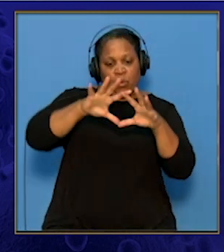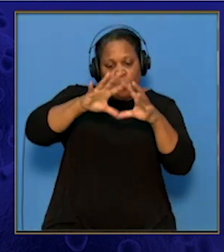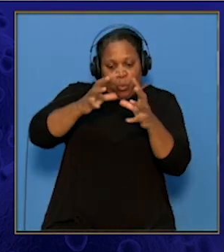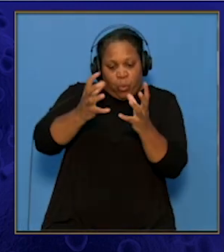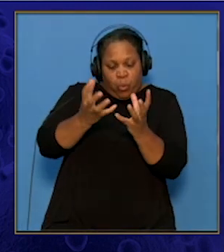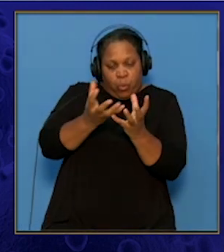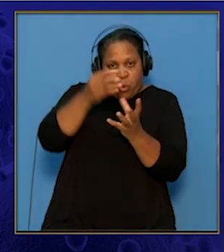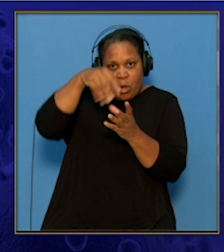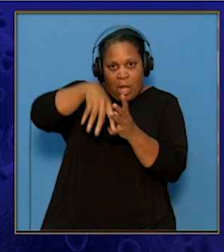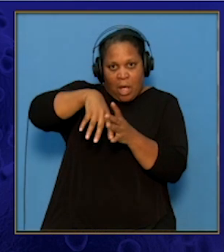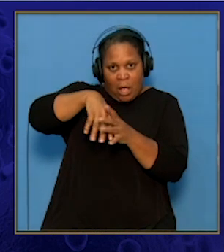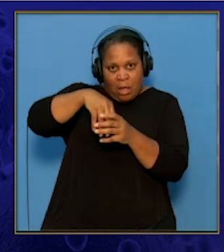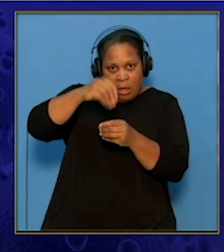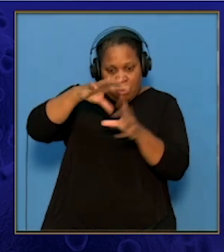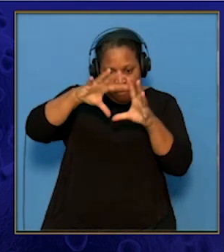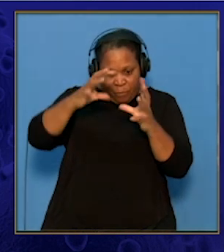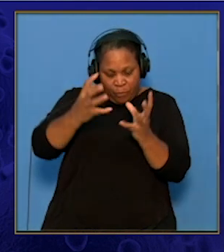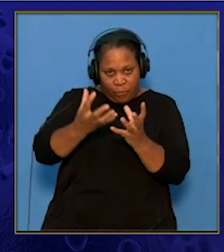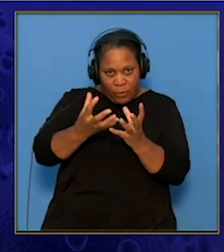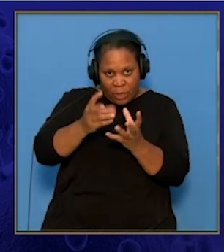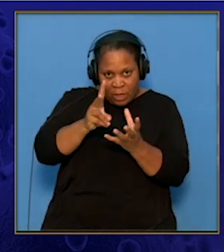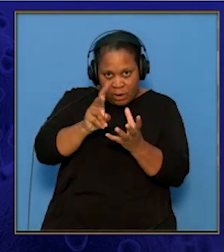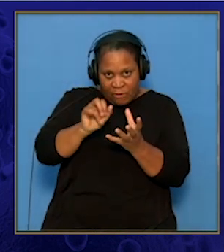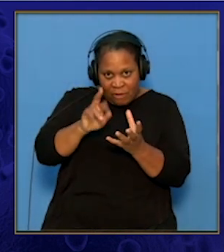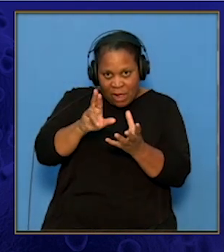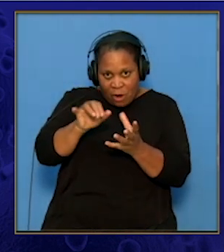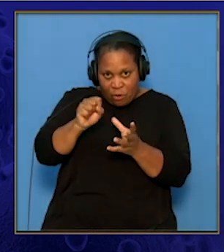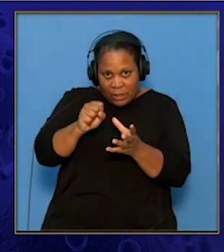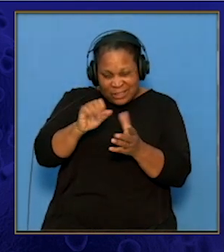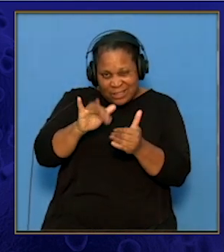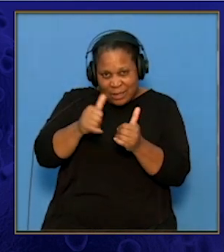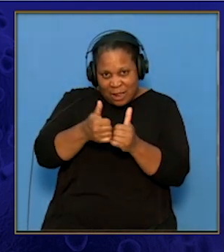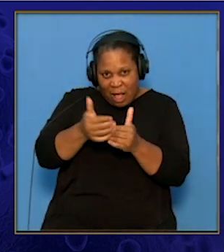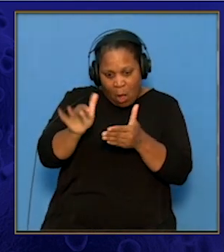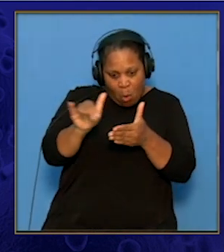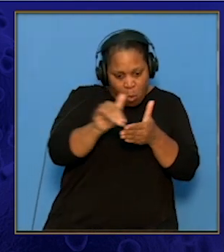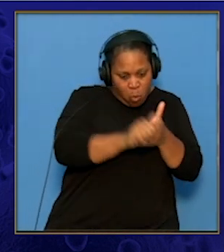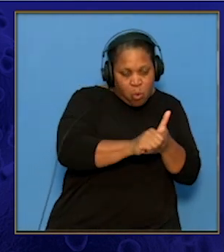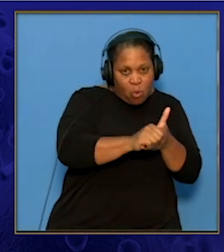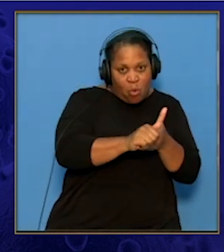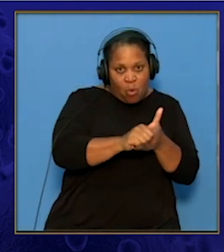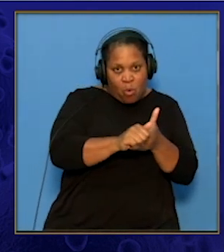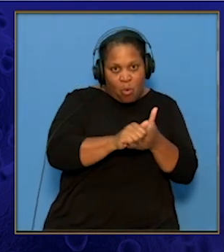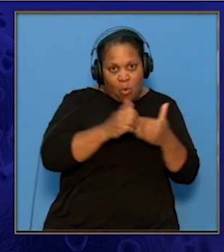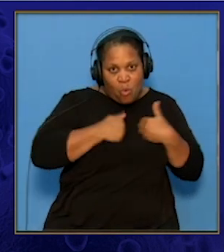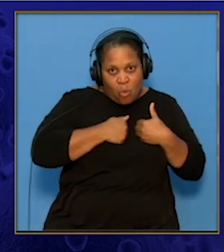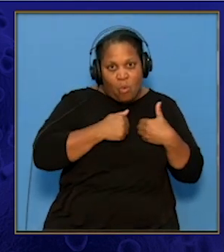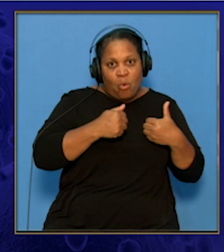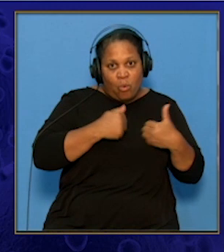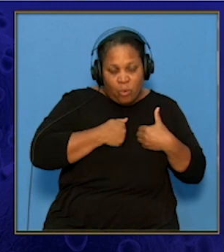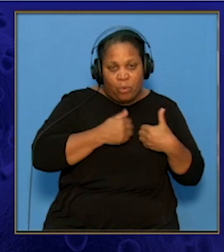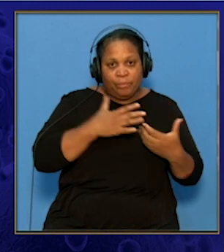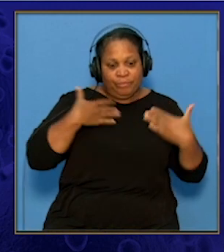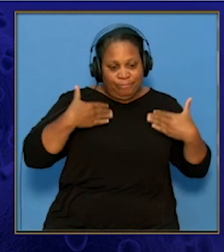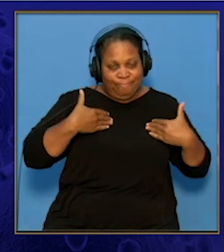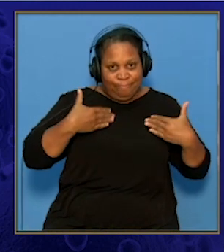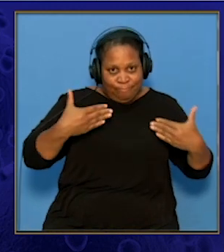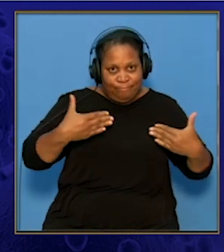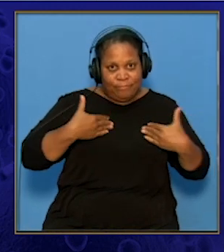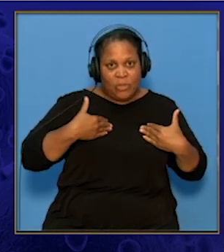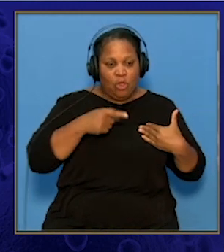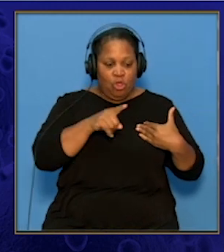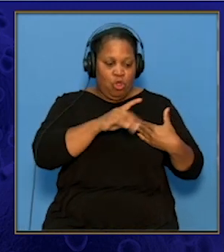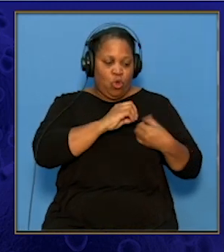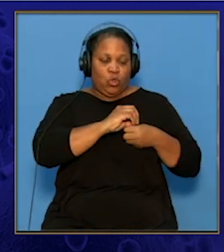of the virus and is how it latches to the respiratory tract of those with COVID-19.